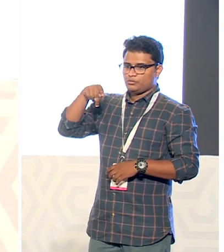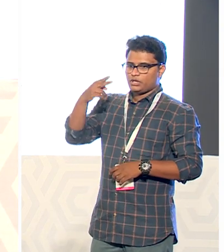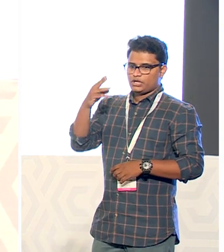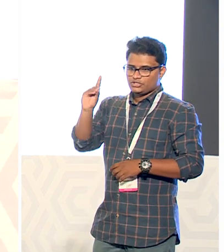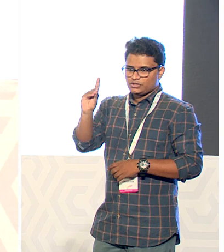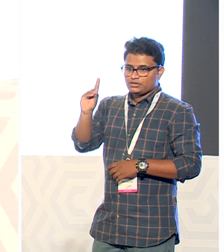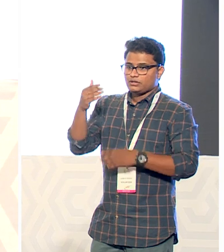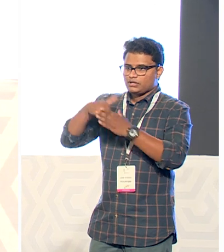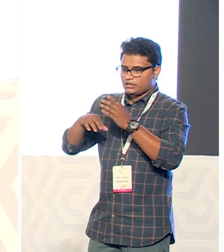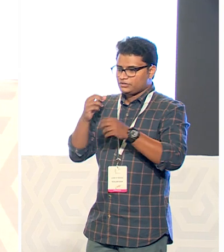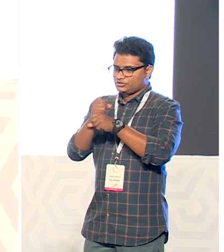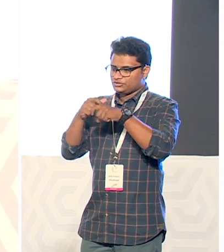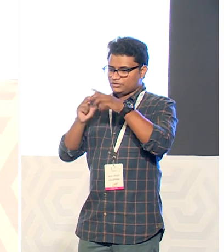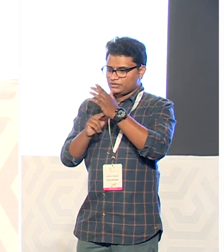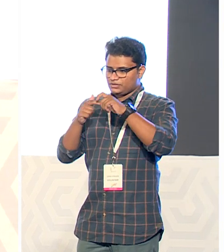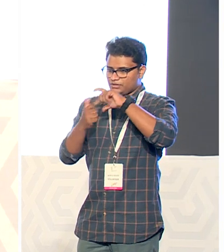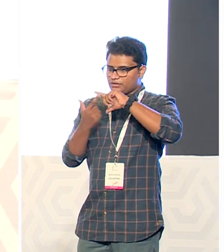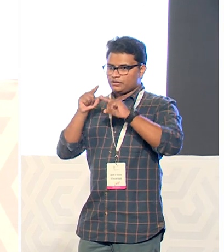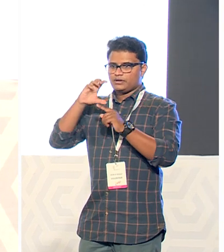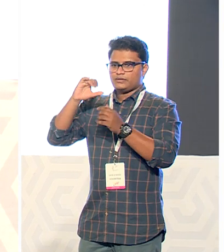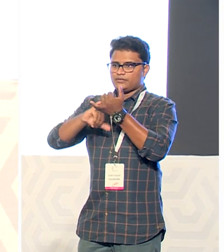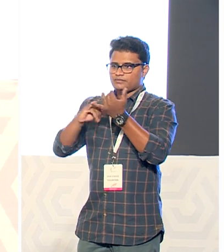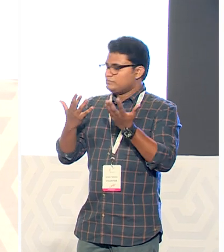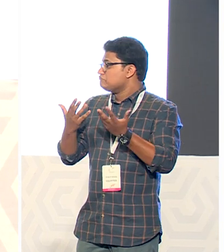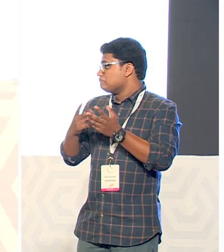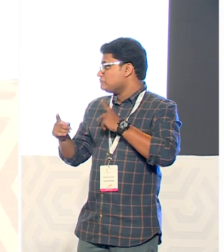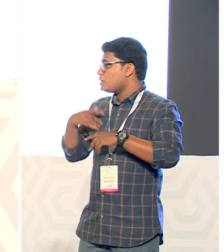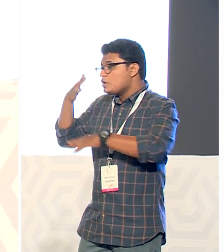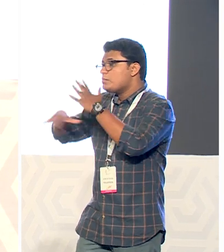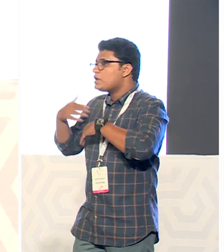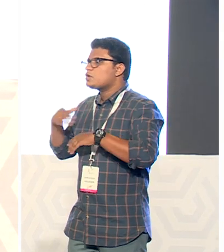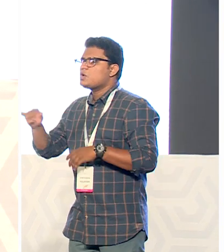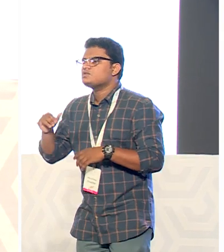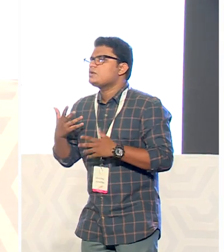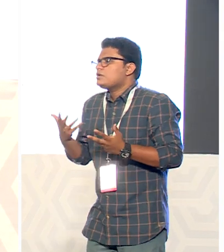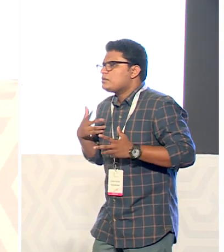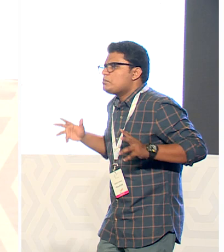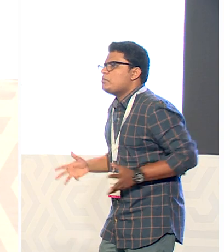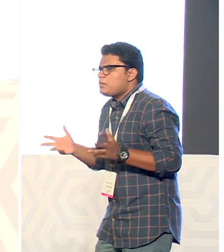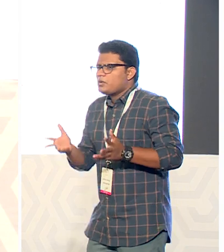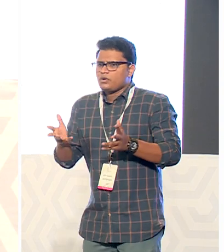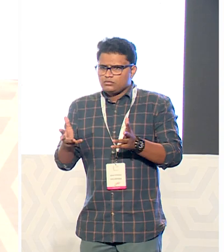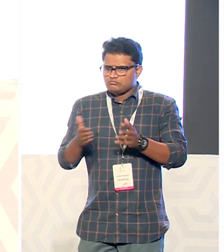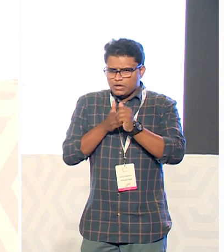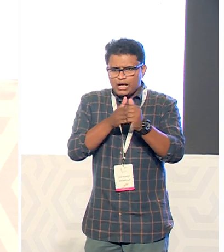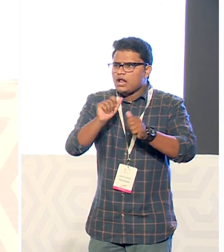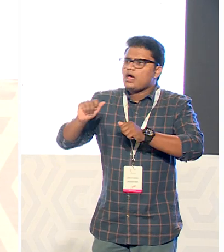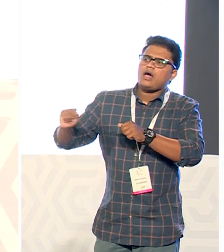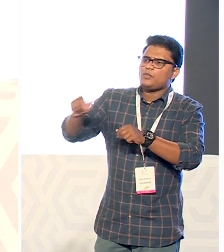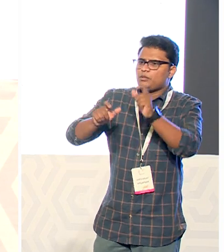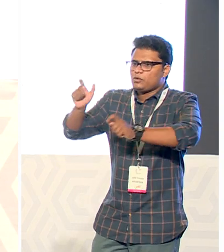genomics or bioinformatics and I also plan to motivate and guide others